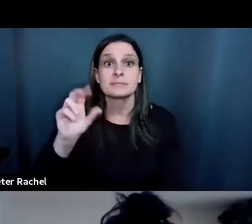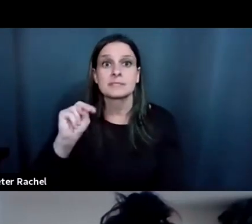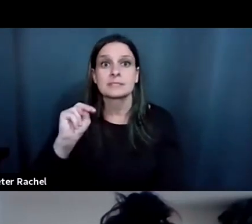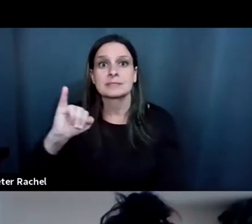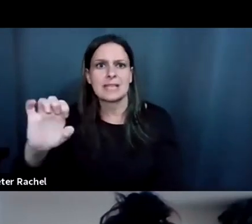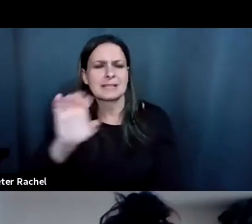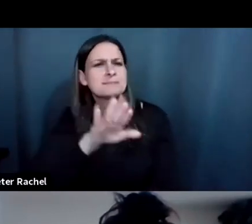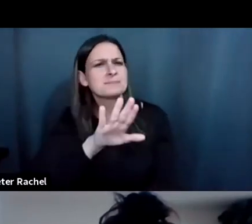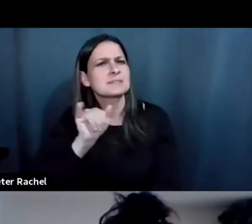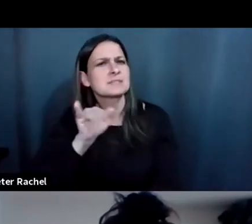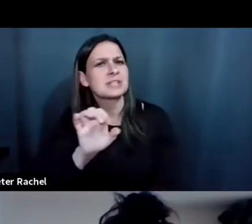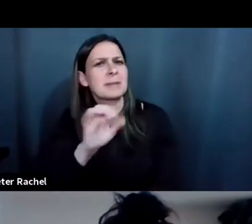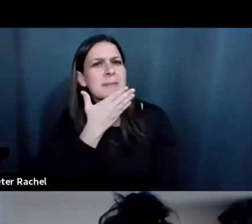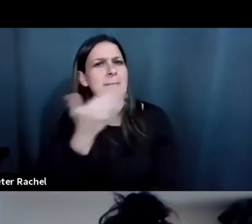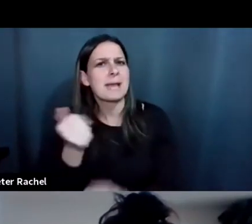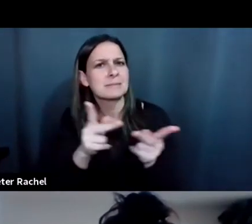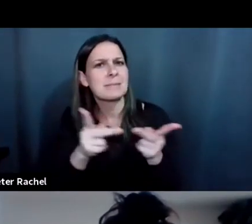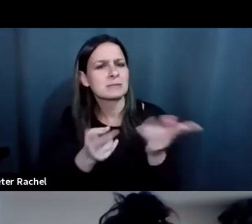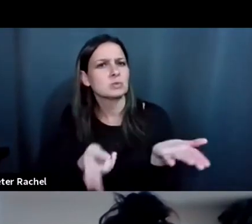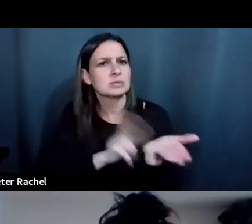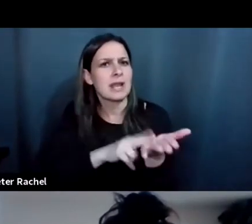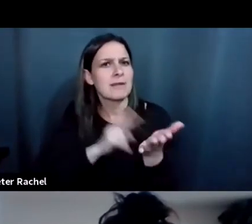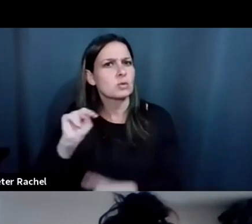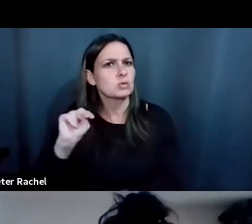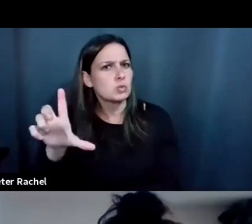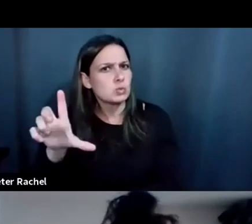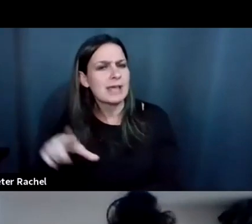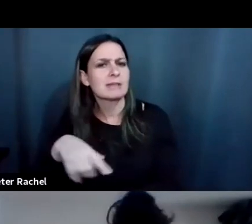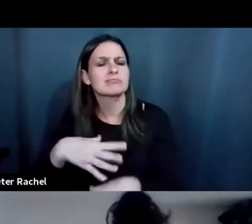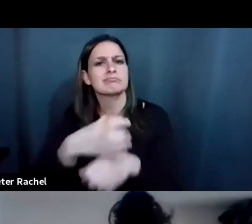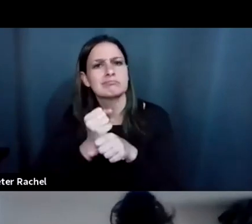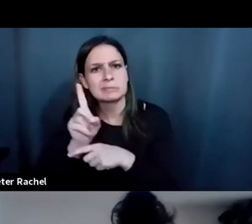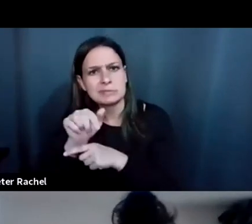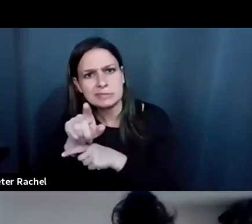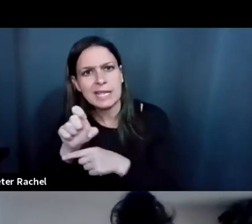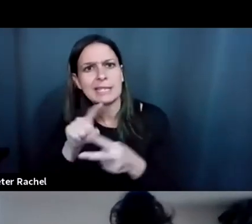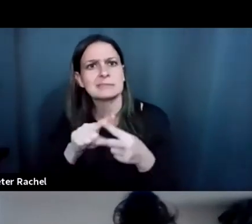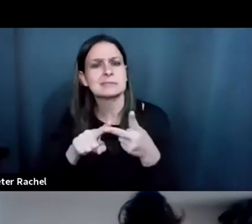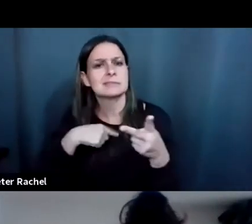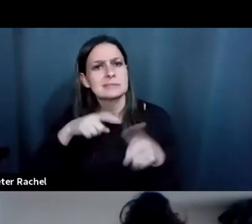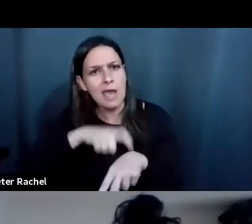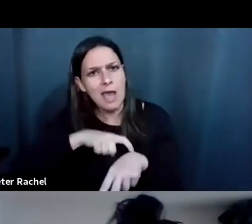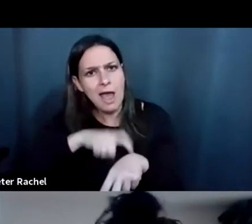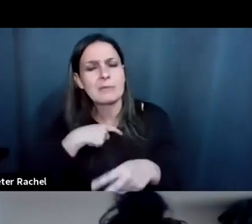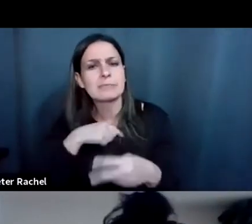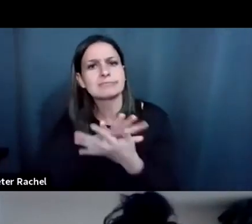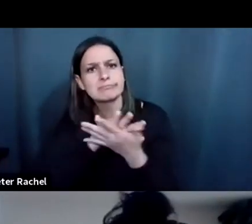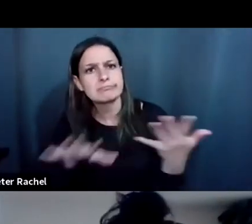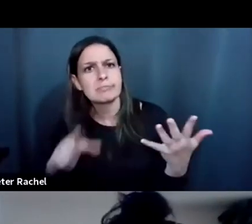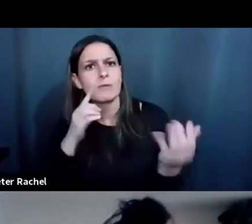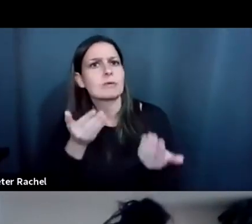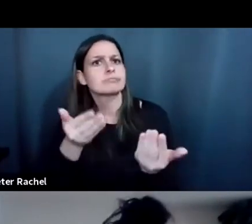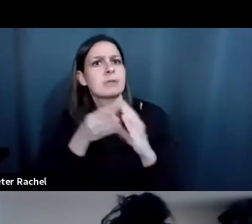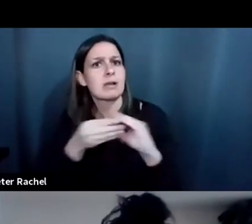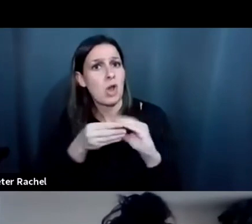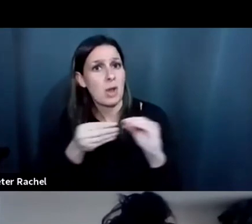best place, um, to sign up for your newsletters to get all the dates and, and times for, um, to submit